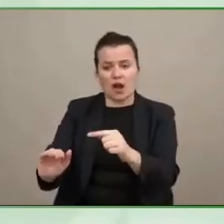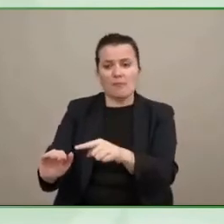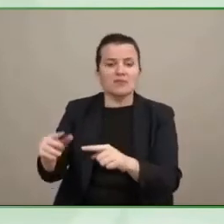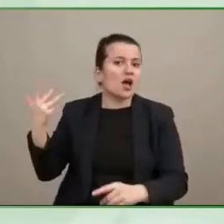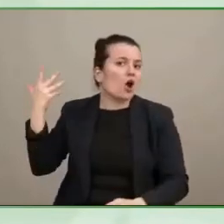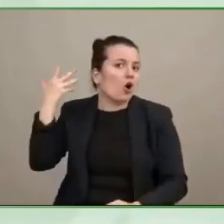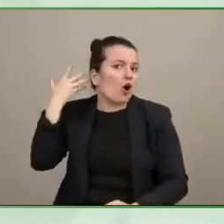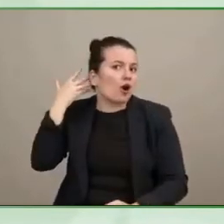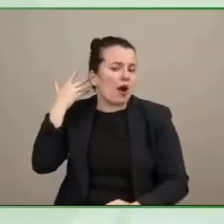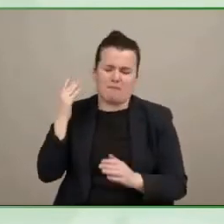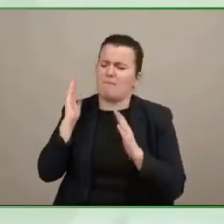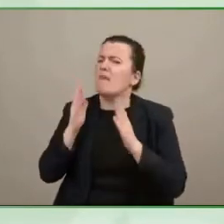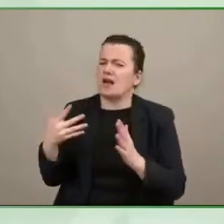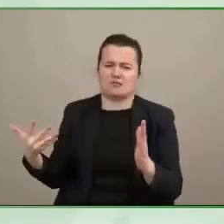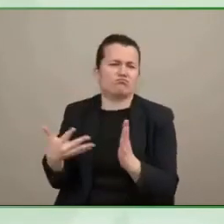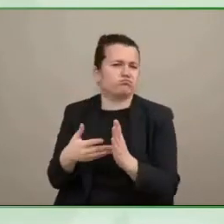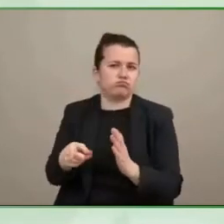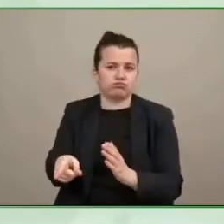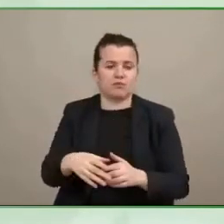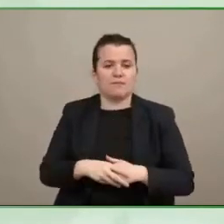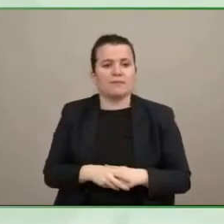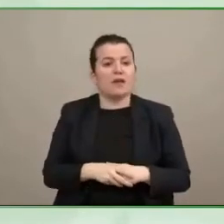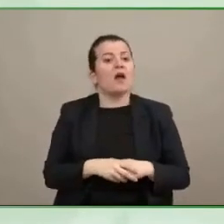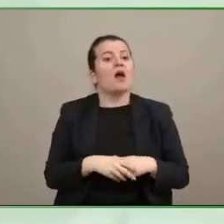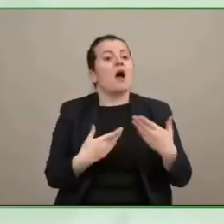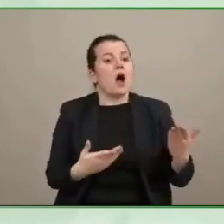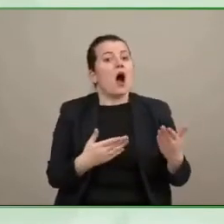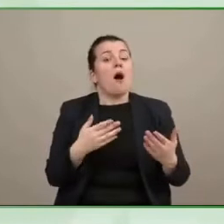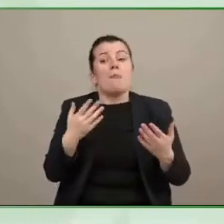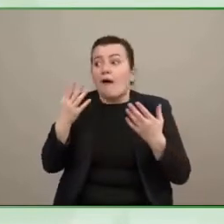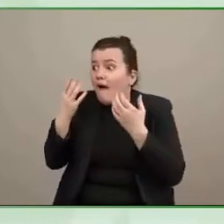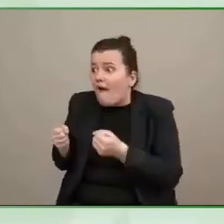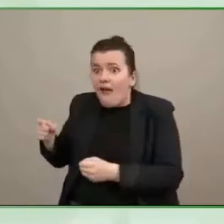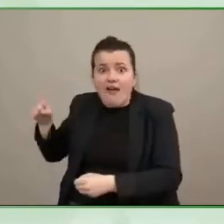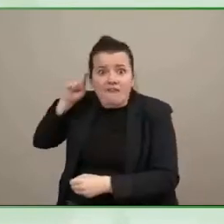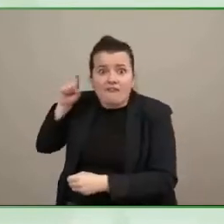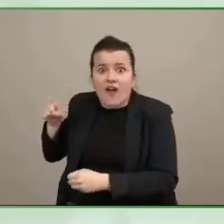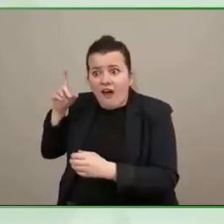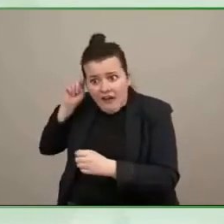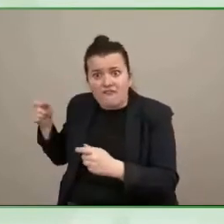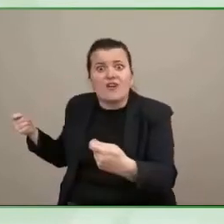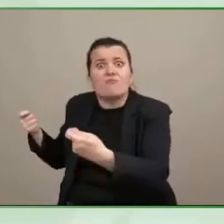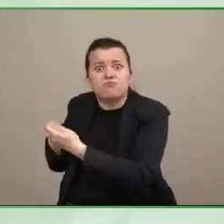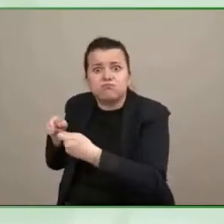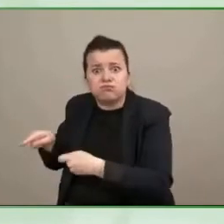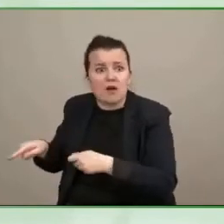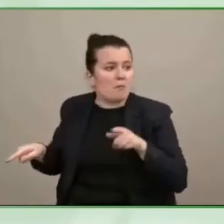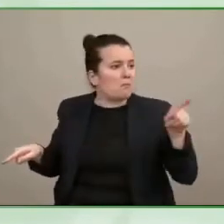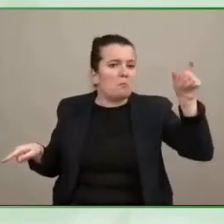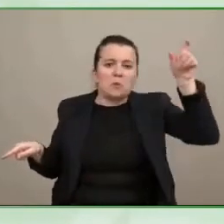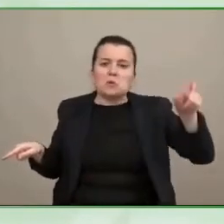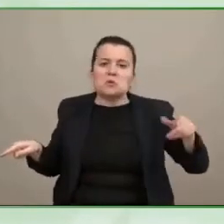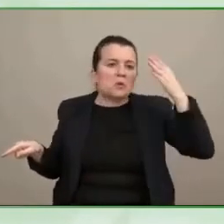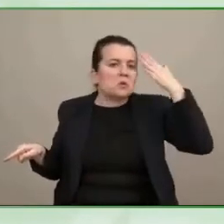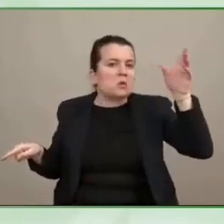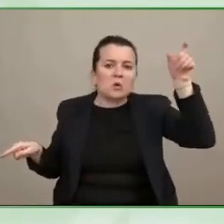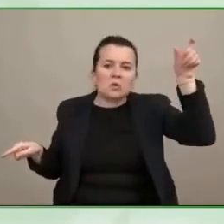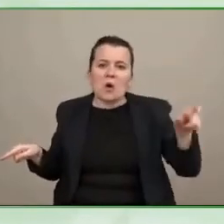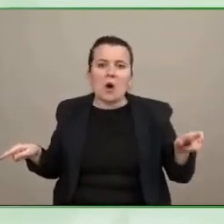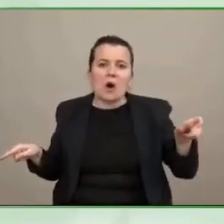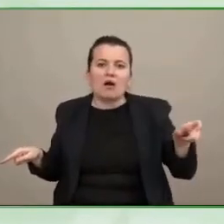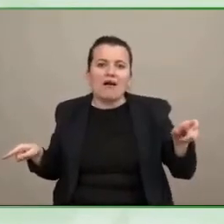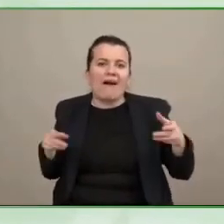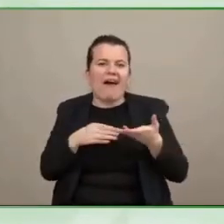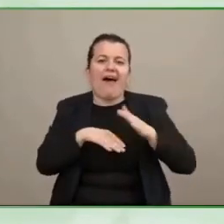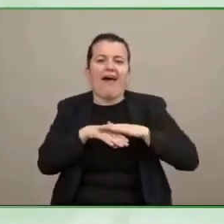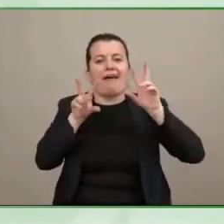was available and the audiologist didn't know about it that is just unacceptable now i see where there are certain problems